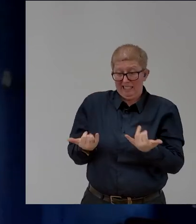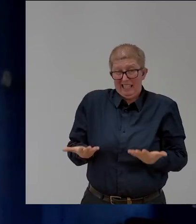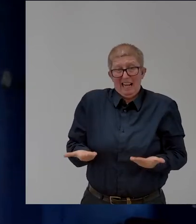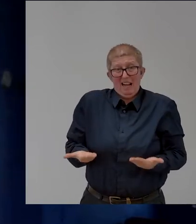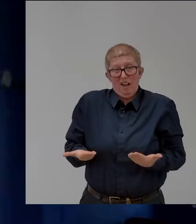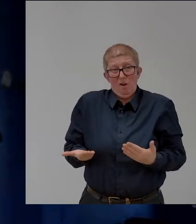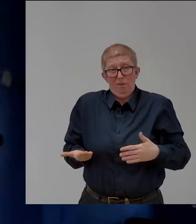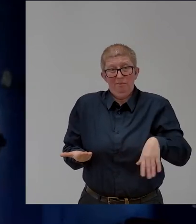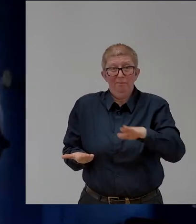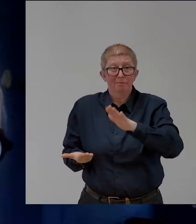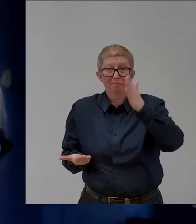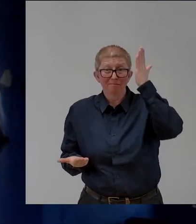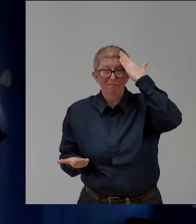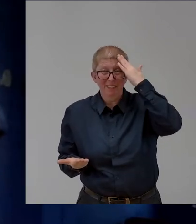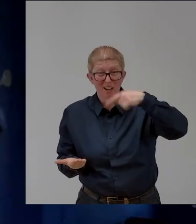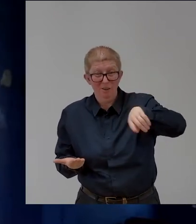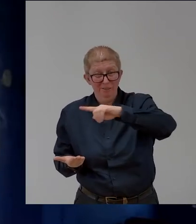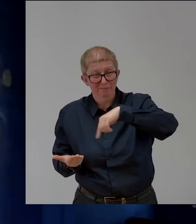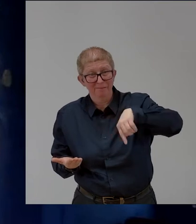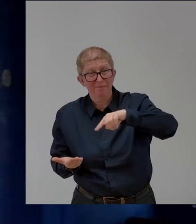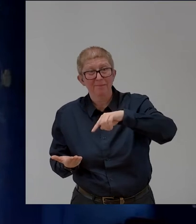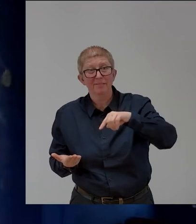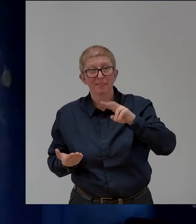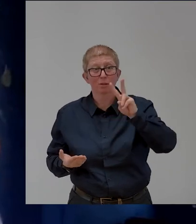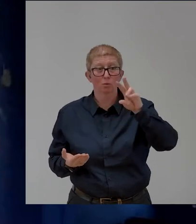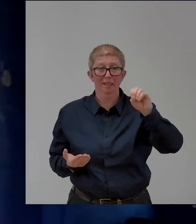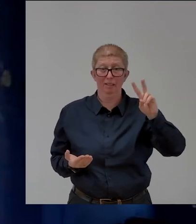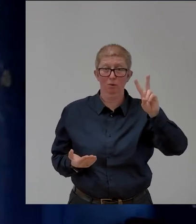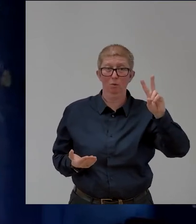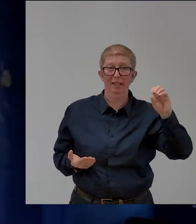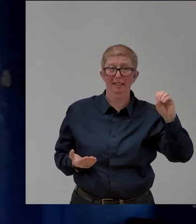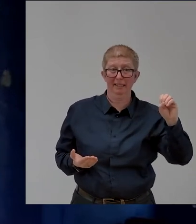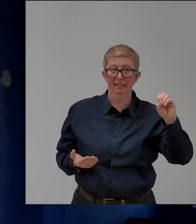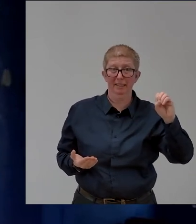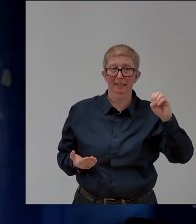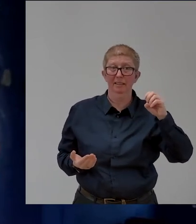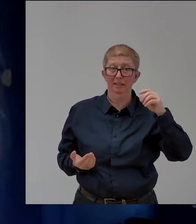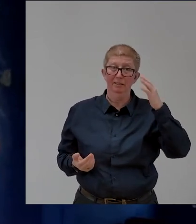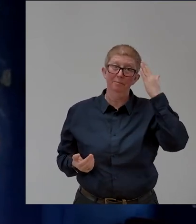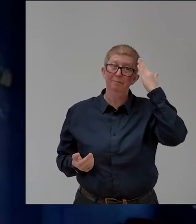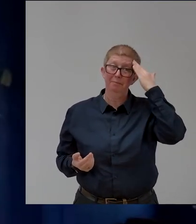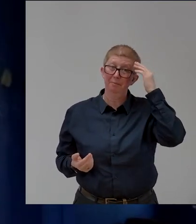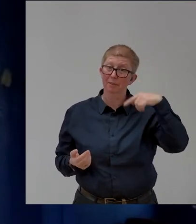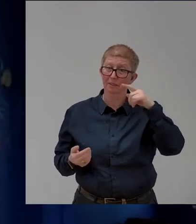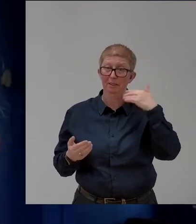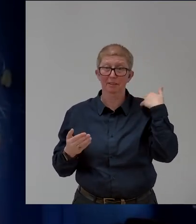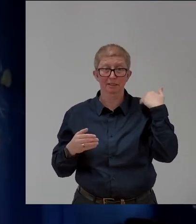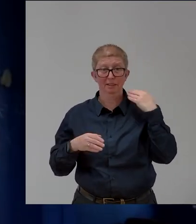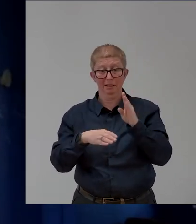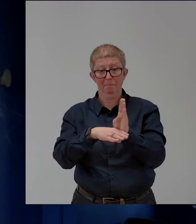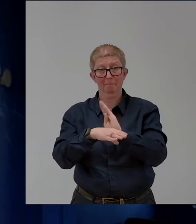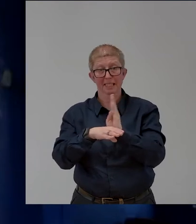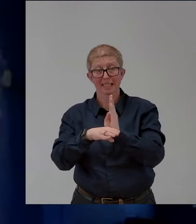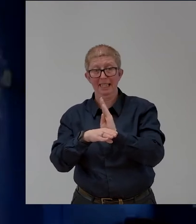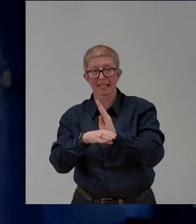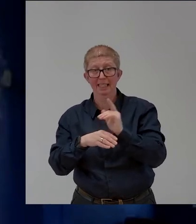do know in the year of 2020, the business system did flex when it had the intention and the will to do so,